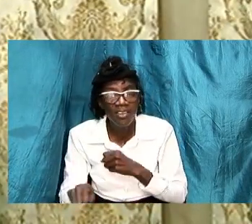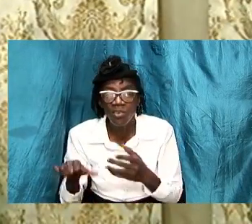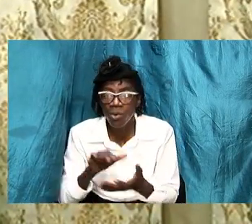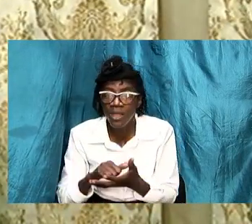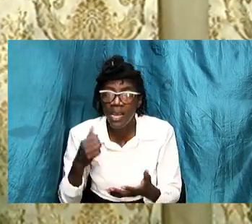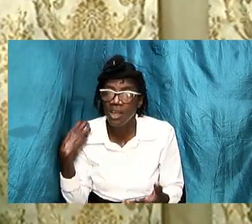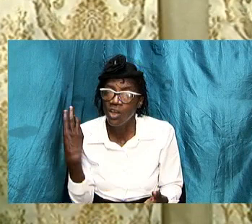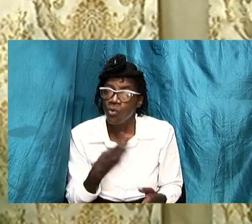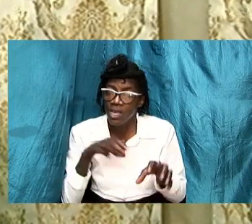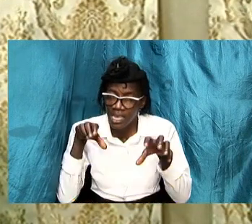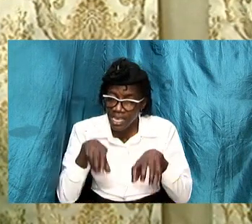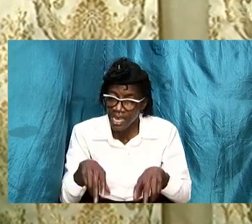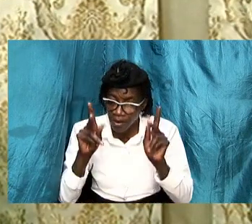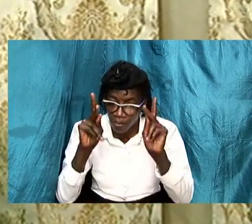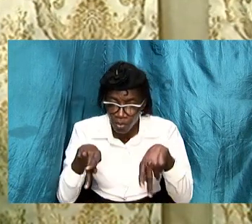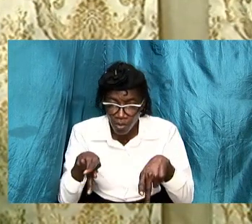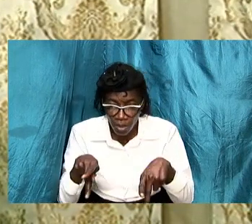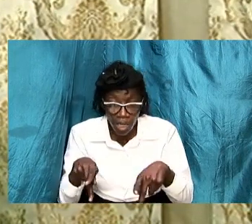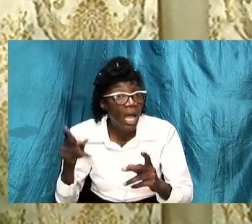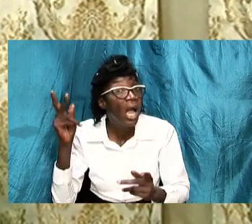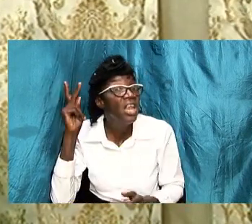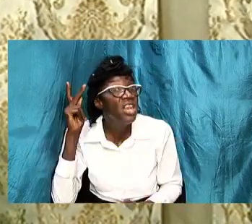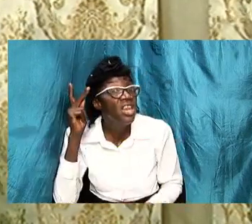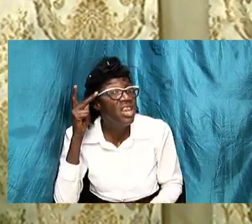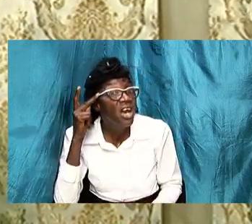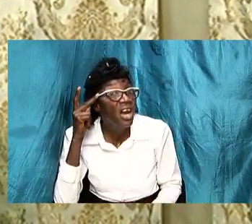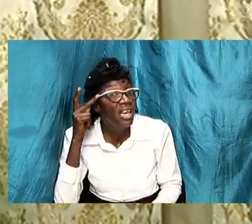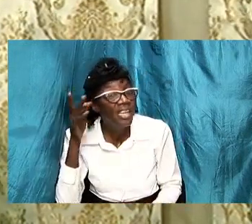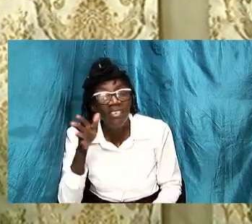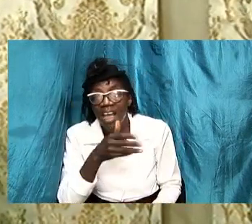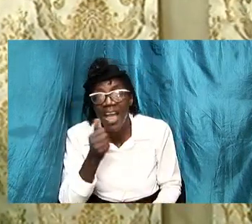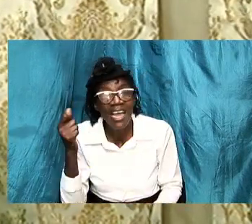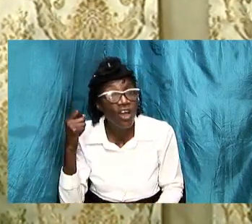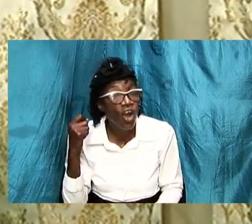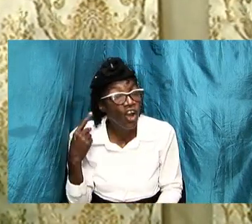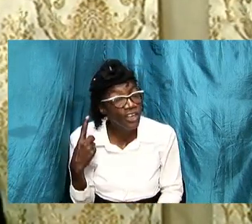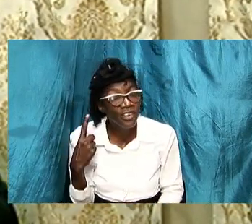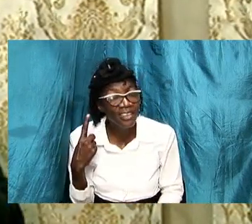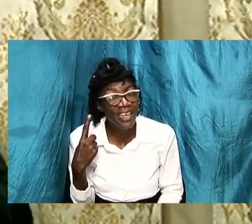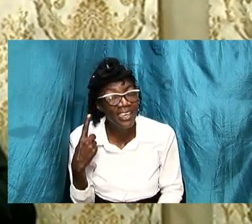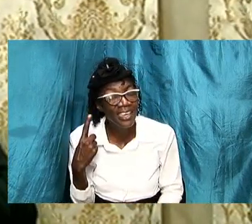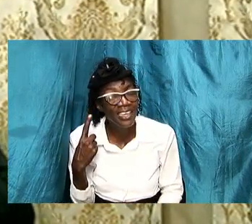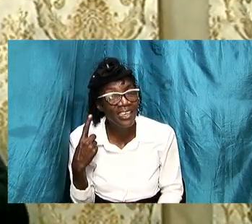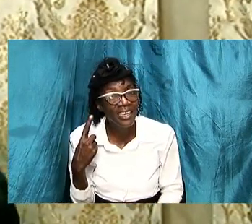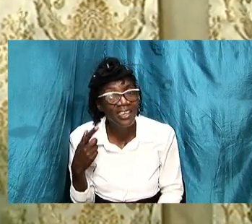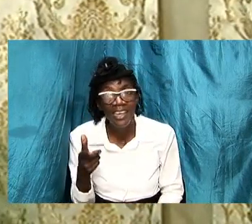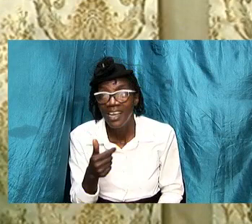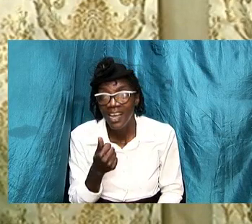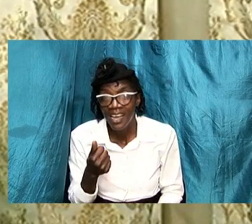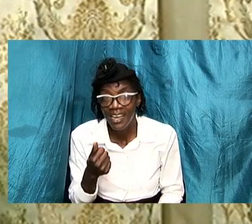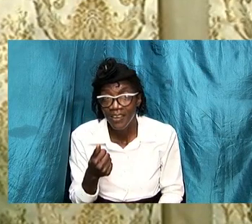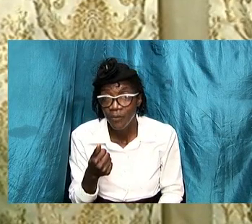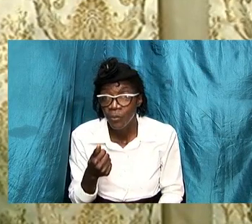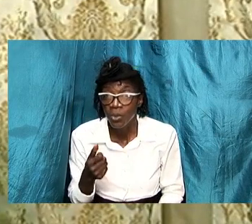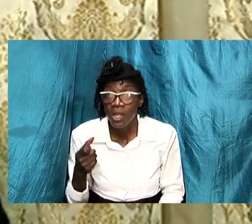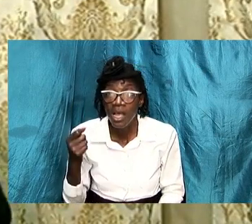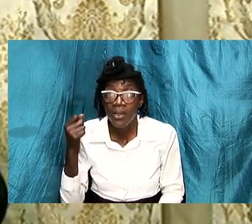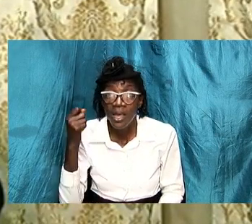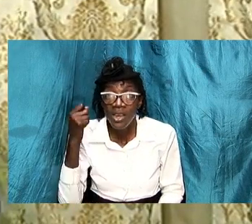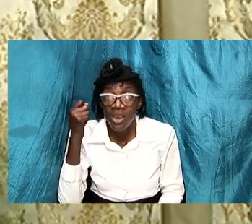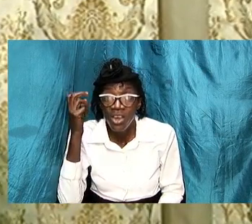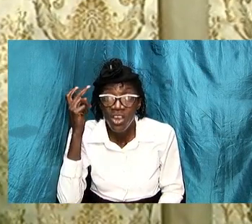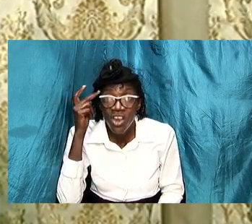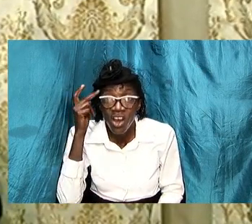apply knowledge and understanding and the applied knowledge and understanding